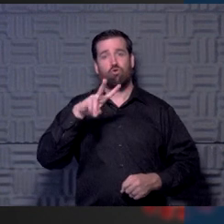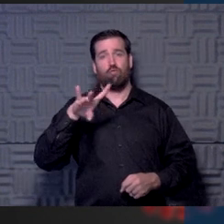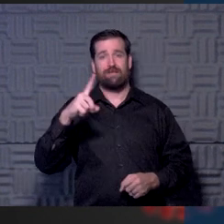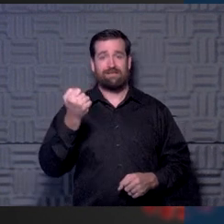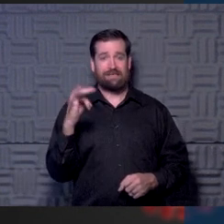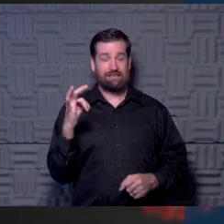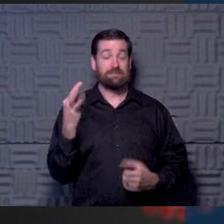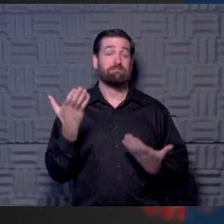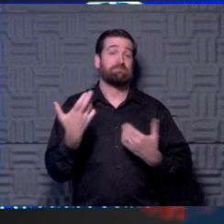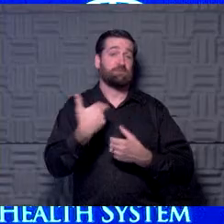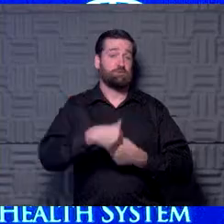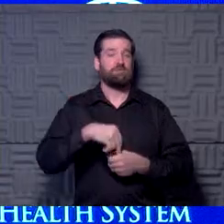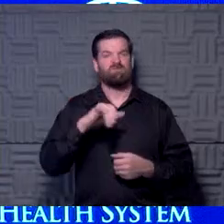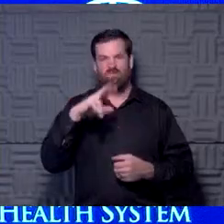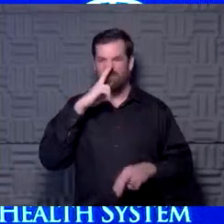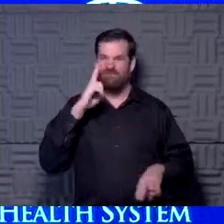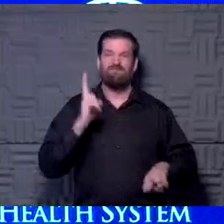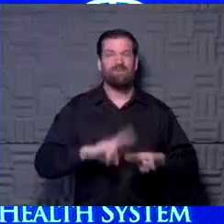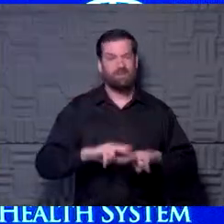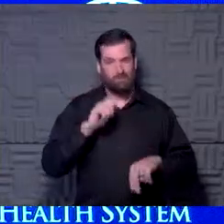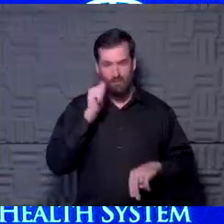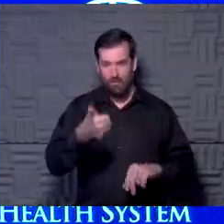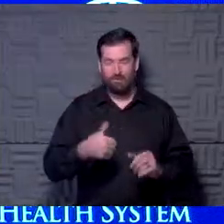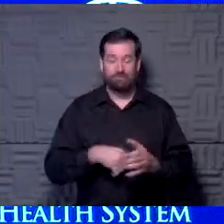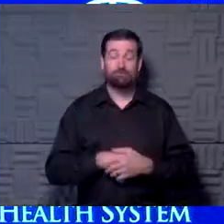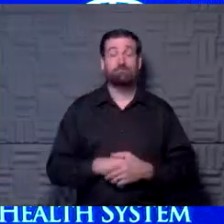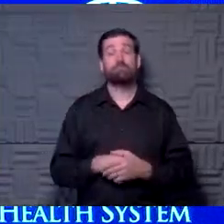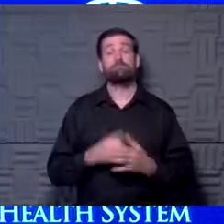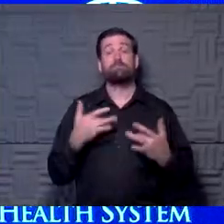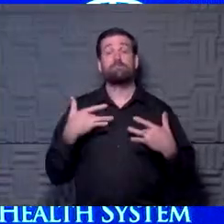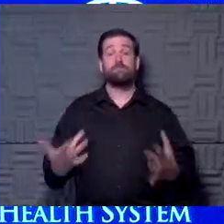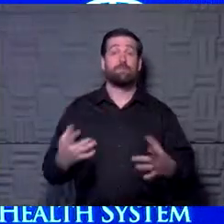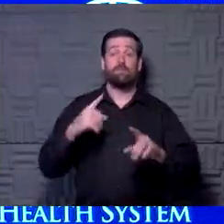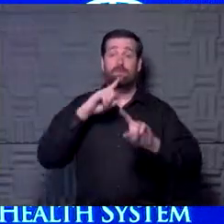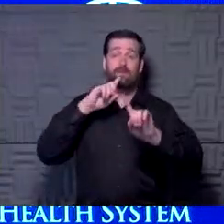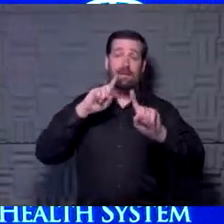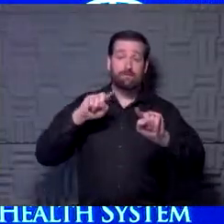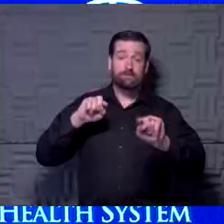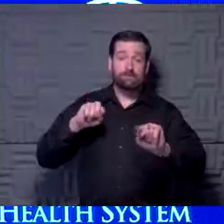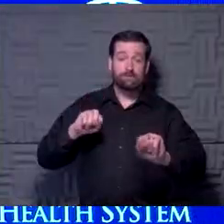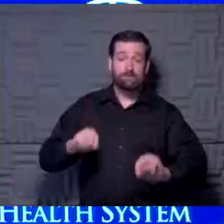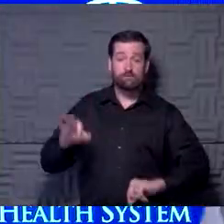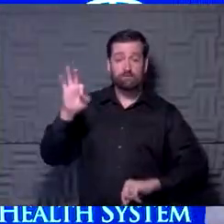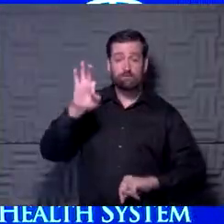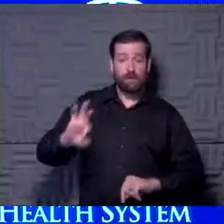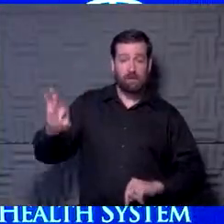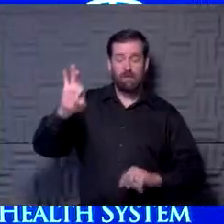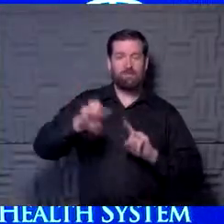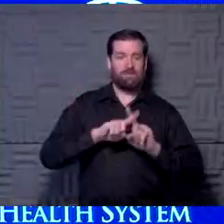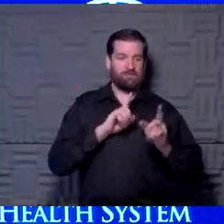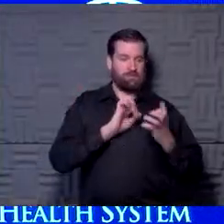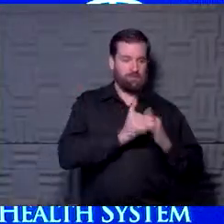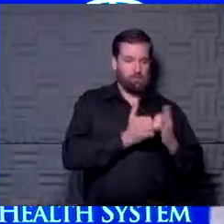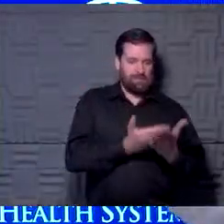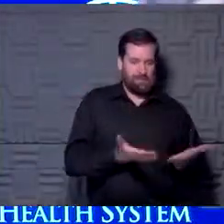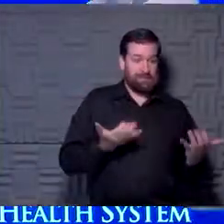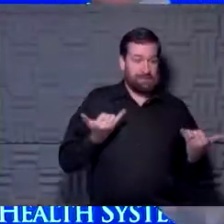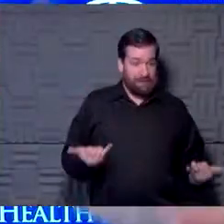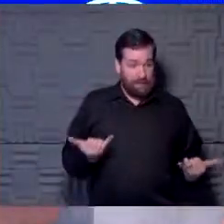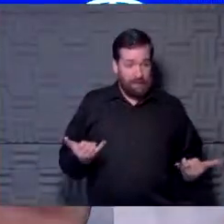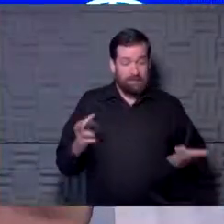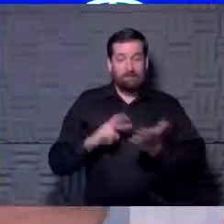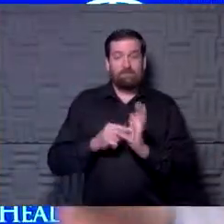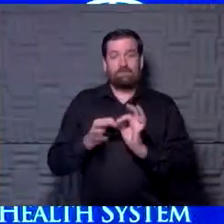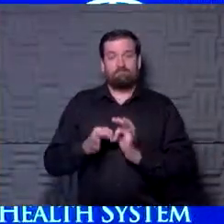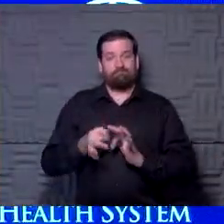You might want to join us. I think that'll be fun too. And we normally answer questions Friday, but actually we did the sports thing today, which pushed